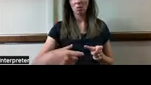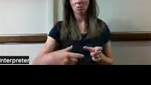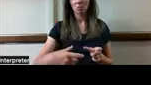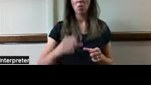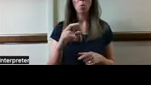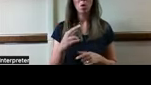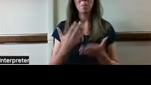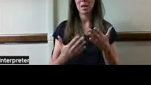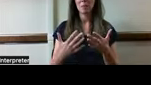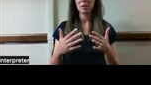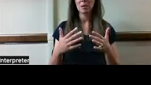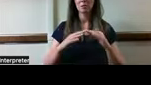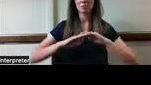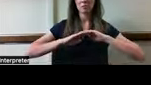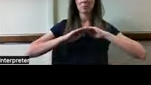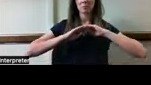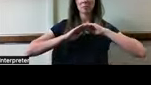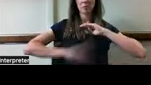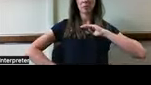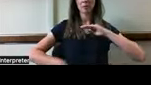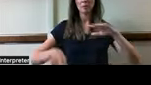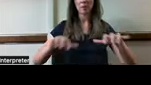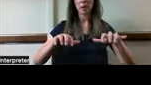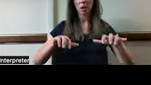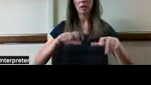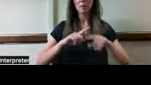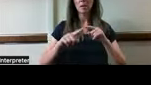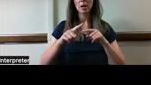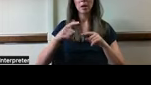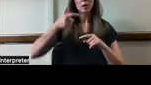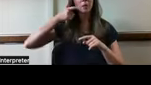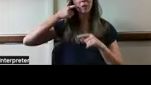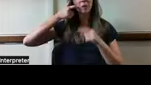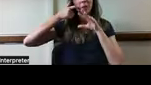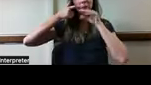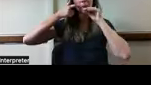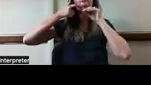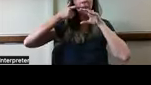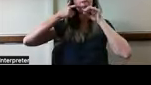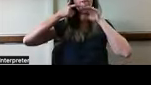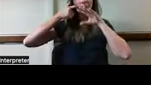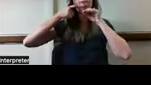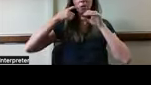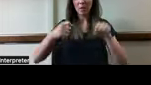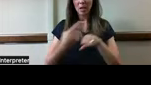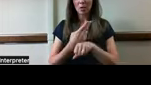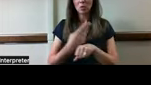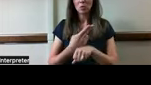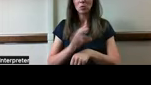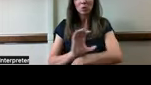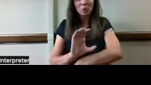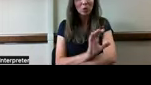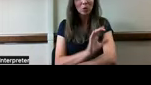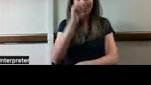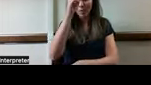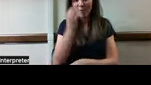but have the ability ability to sip and puff with your mouth, you can also control your computer and your smart home. If